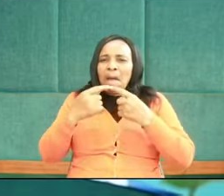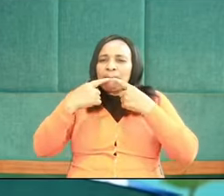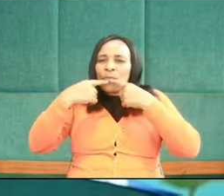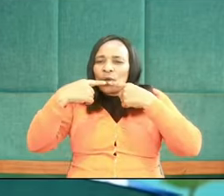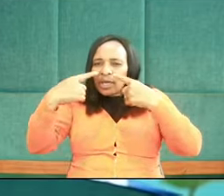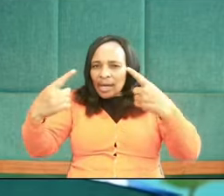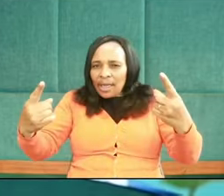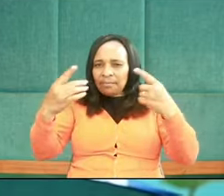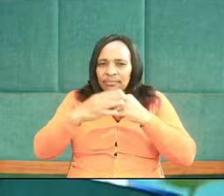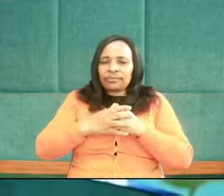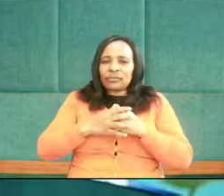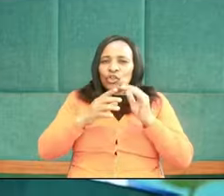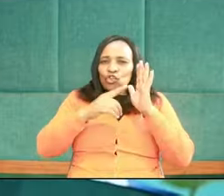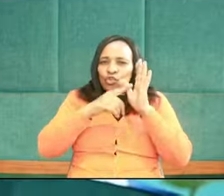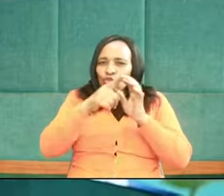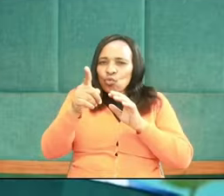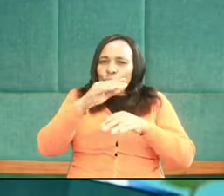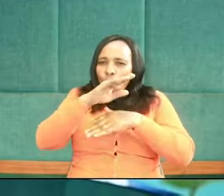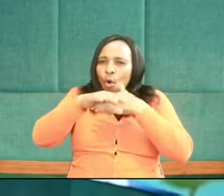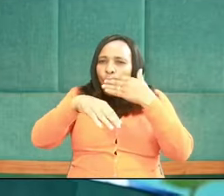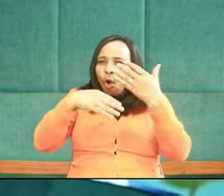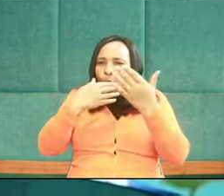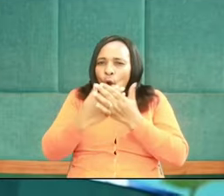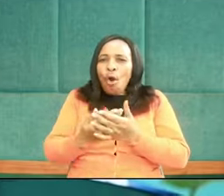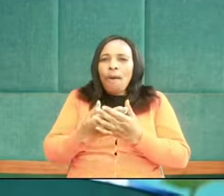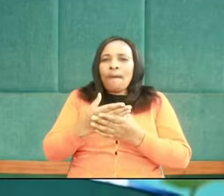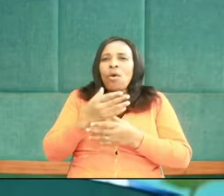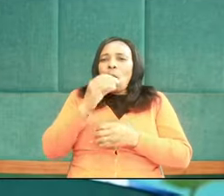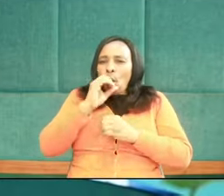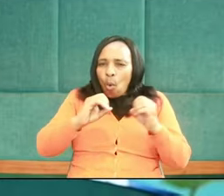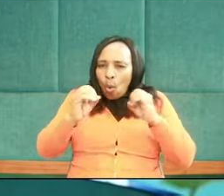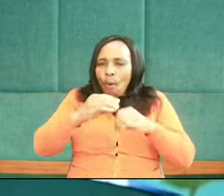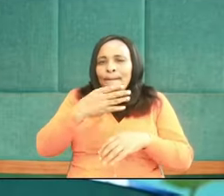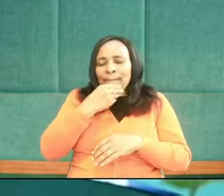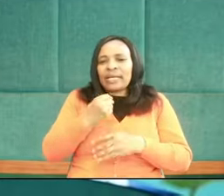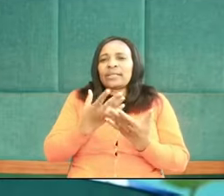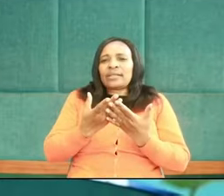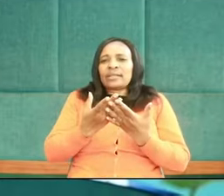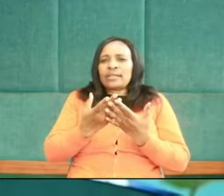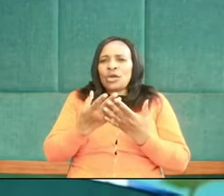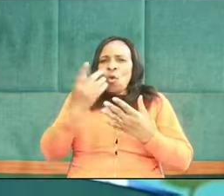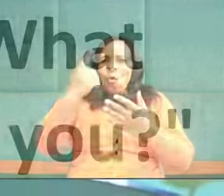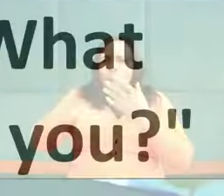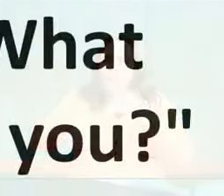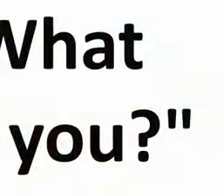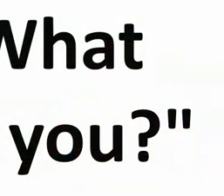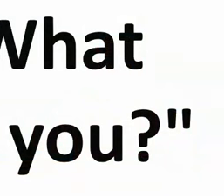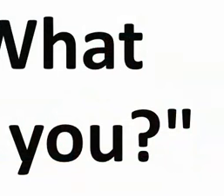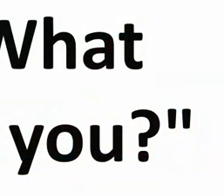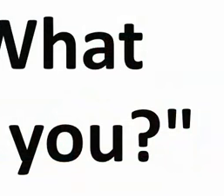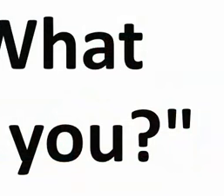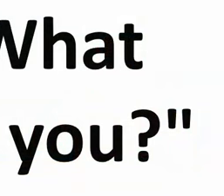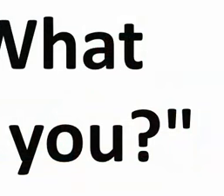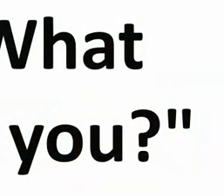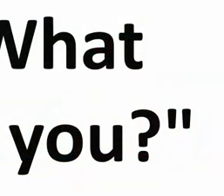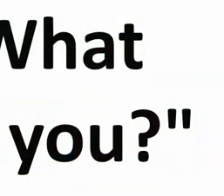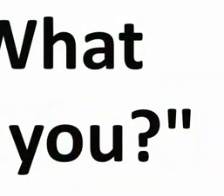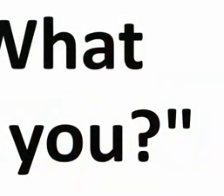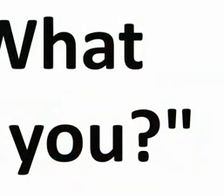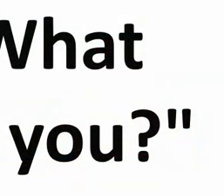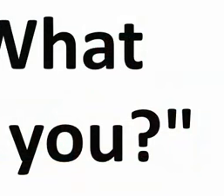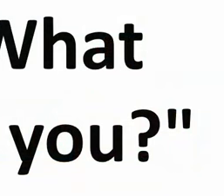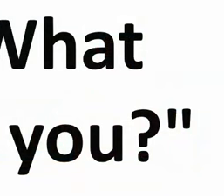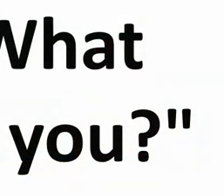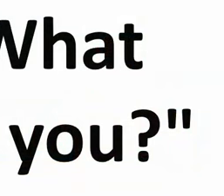shown you, O man, what is good. Then he gives the prescribed priorities. What does God